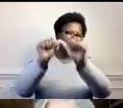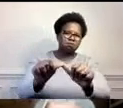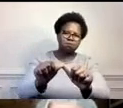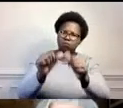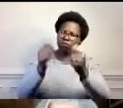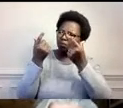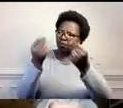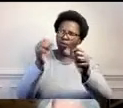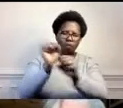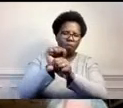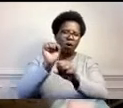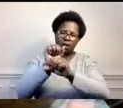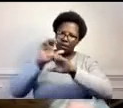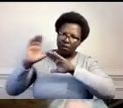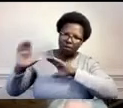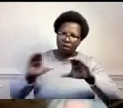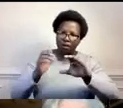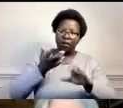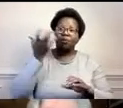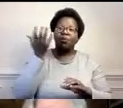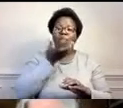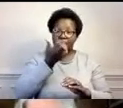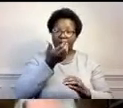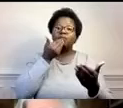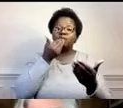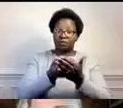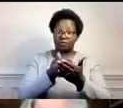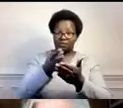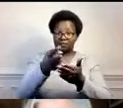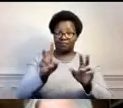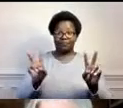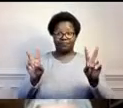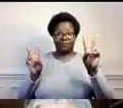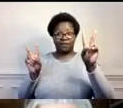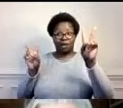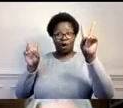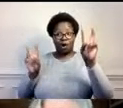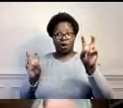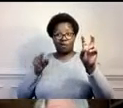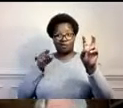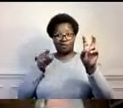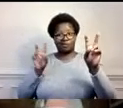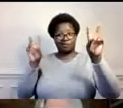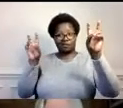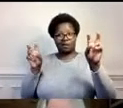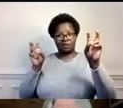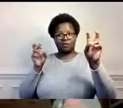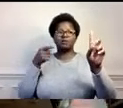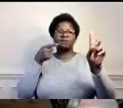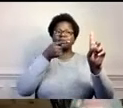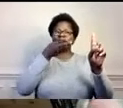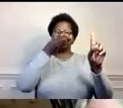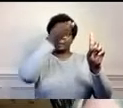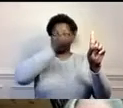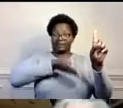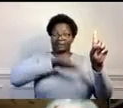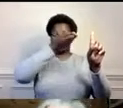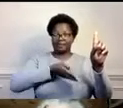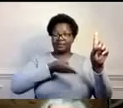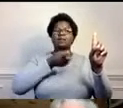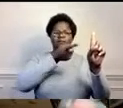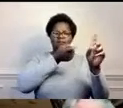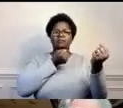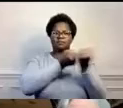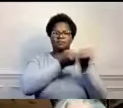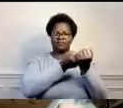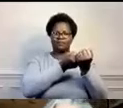other quote comes from a person that receives supports from a direct support professional and his take on it mike ervin